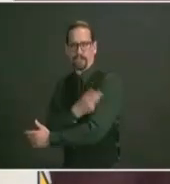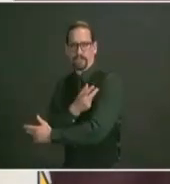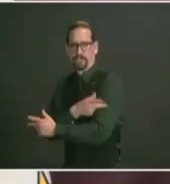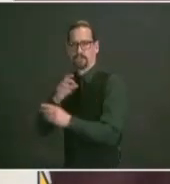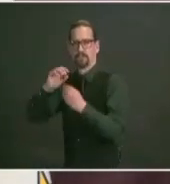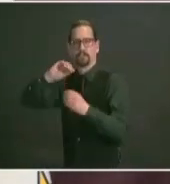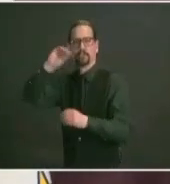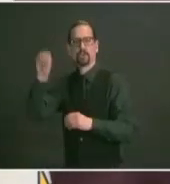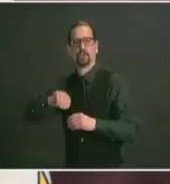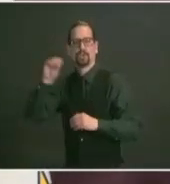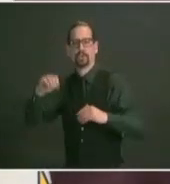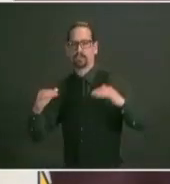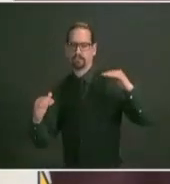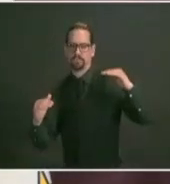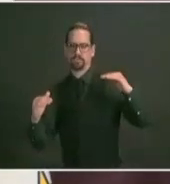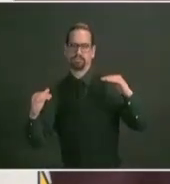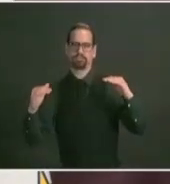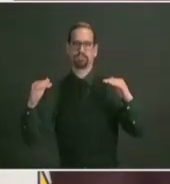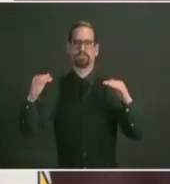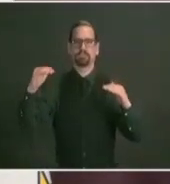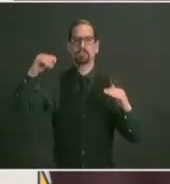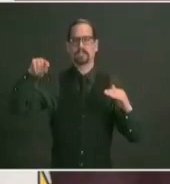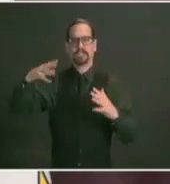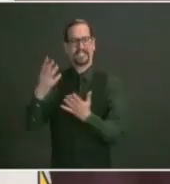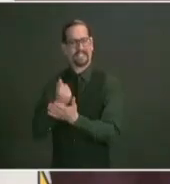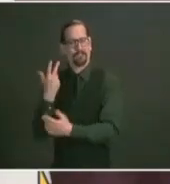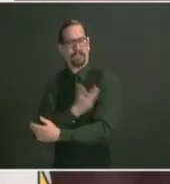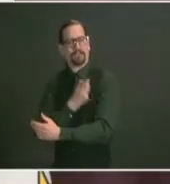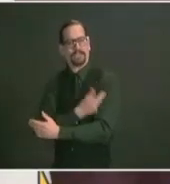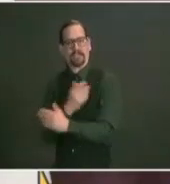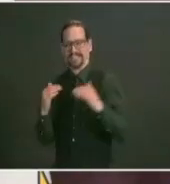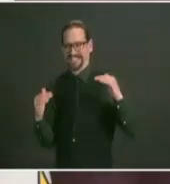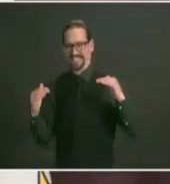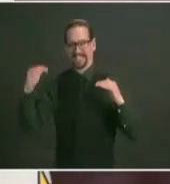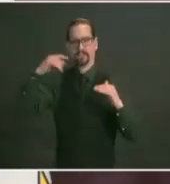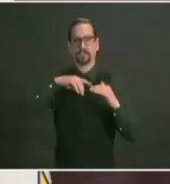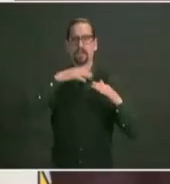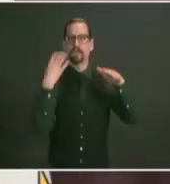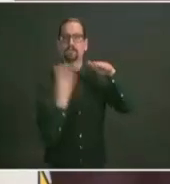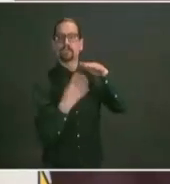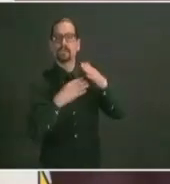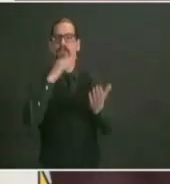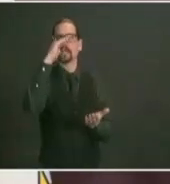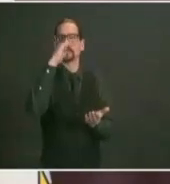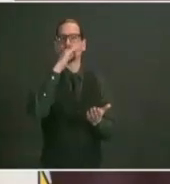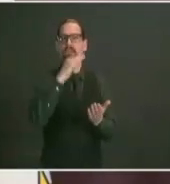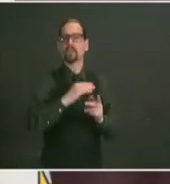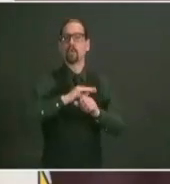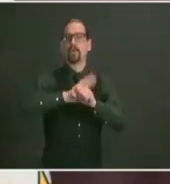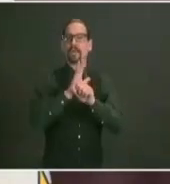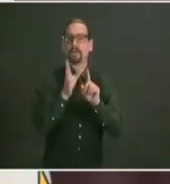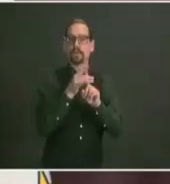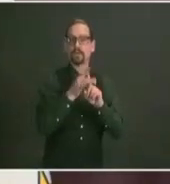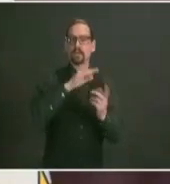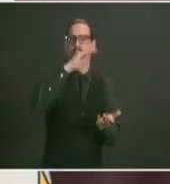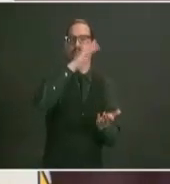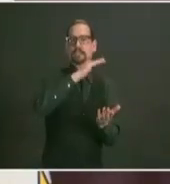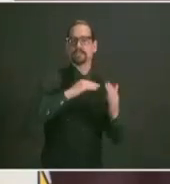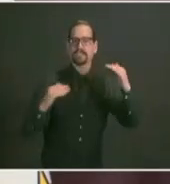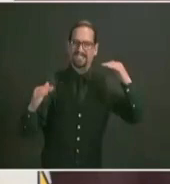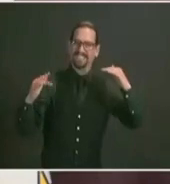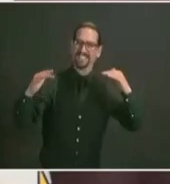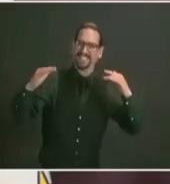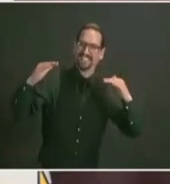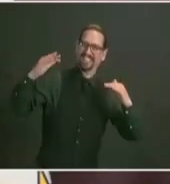vaccination strategy to help close that gaps i wanted to make clear to people that this is a priority